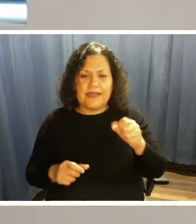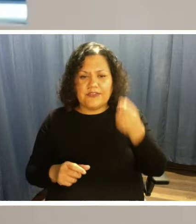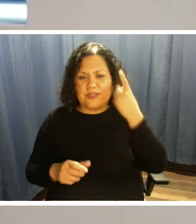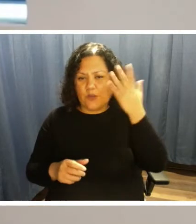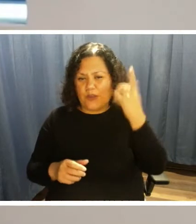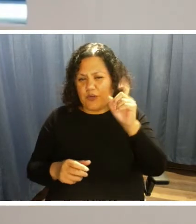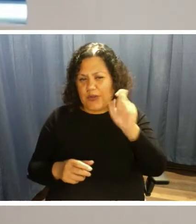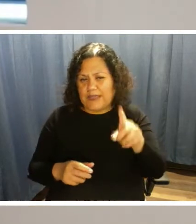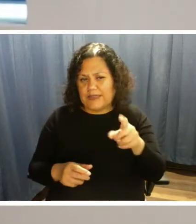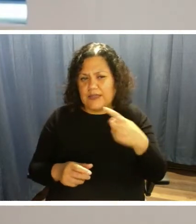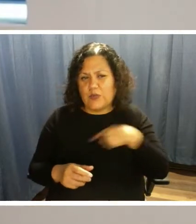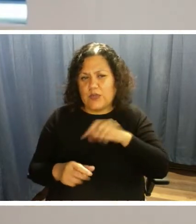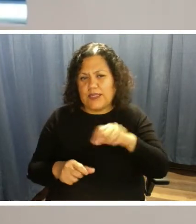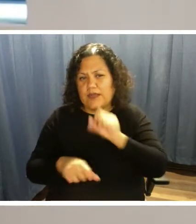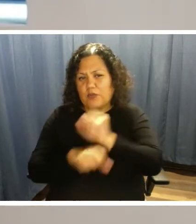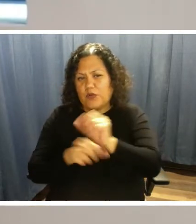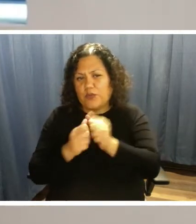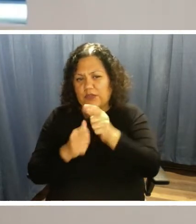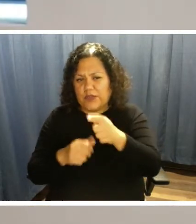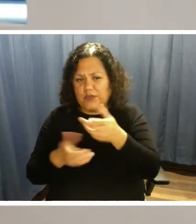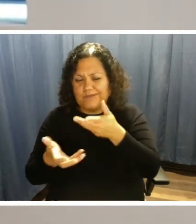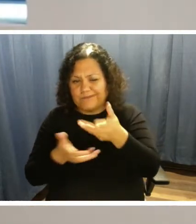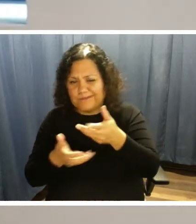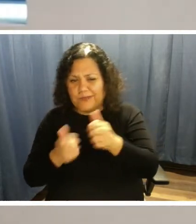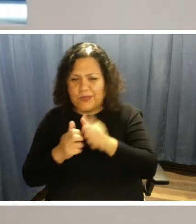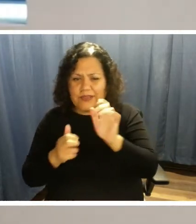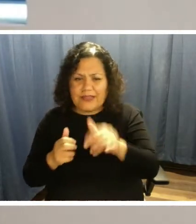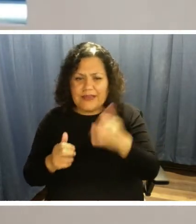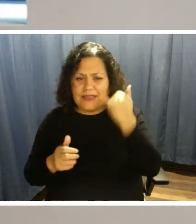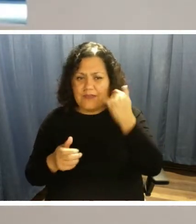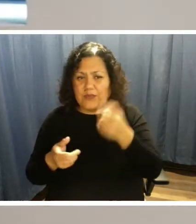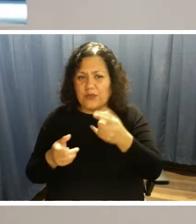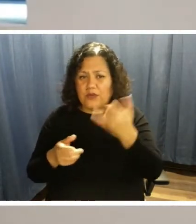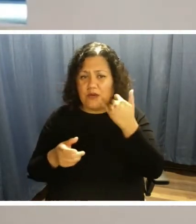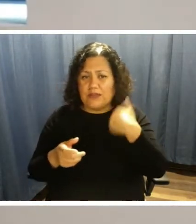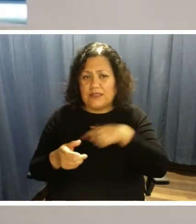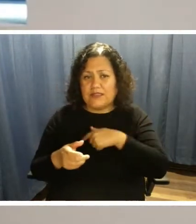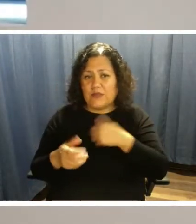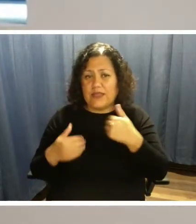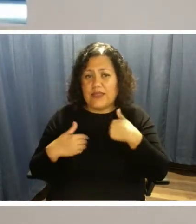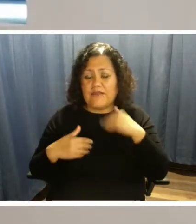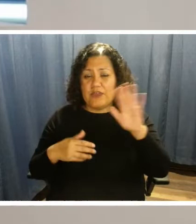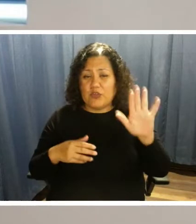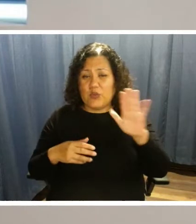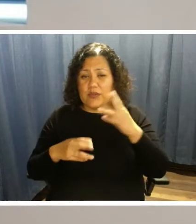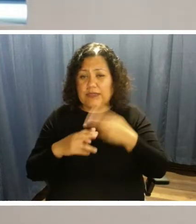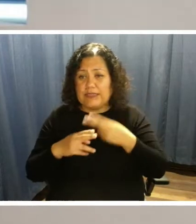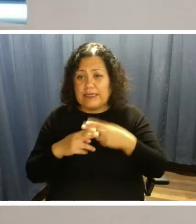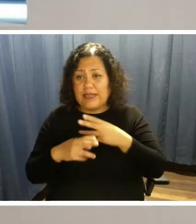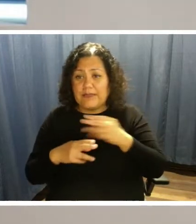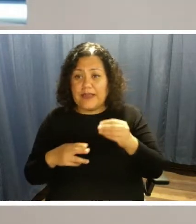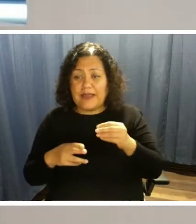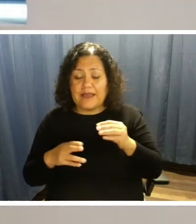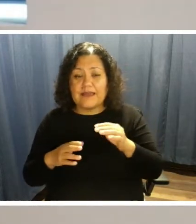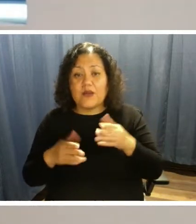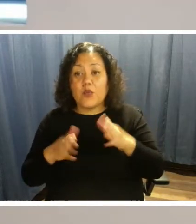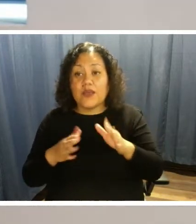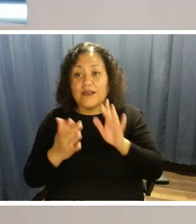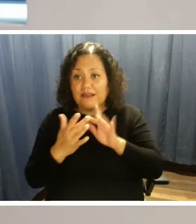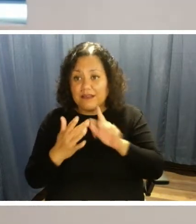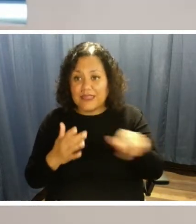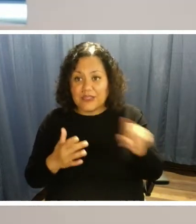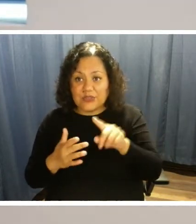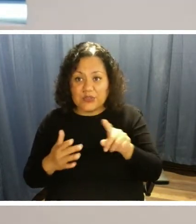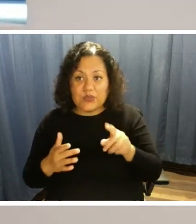we can work with you on that if you would give us a call. We've got your name and a way to contact you. And so I'll have